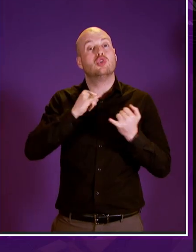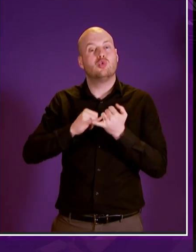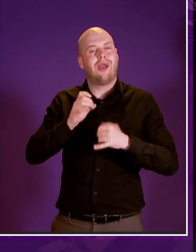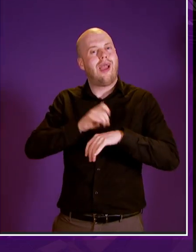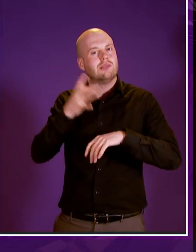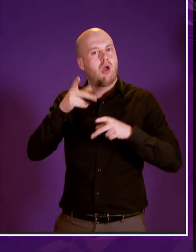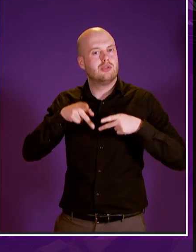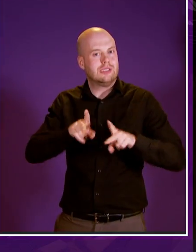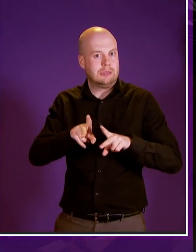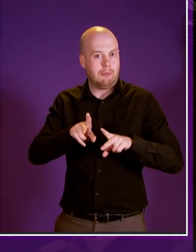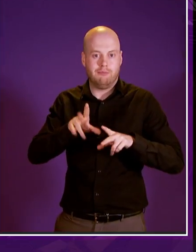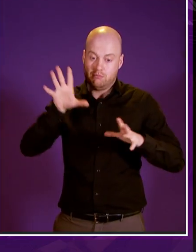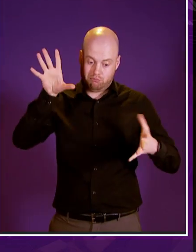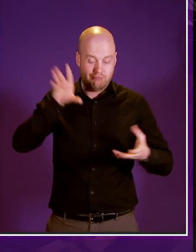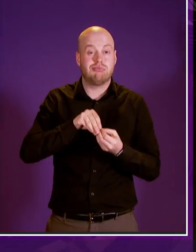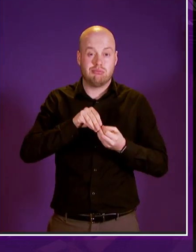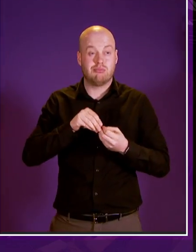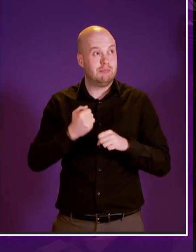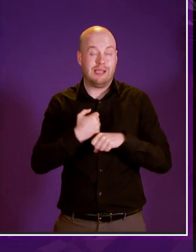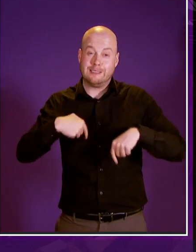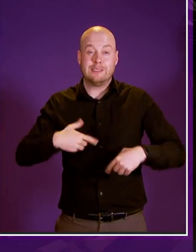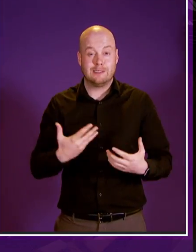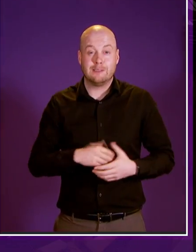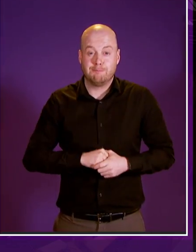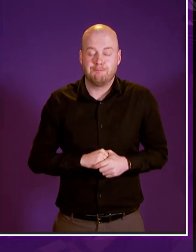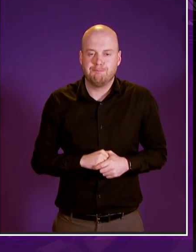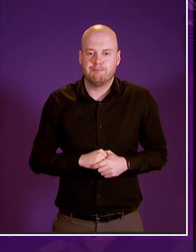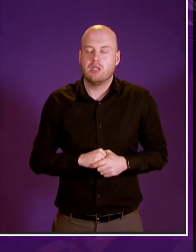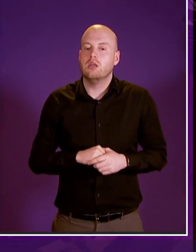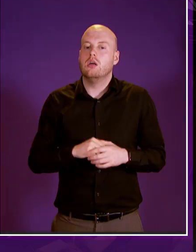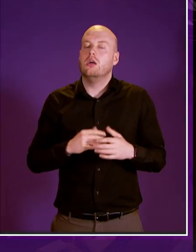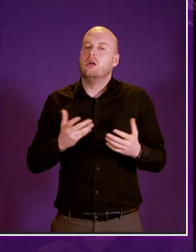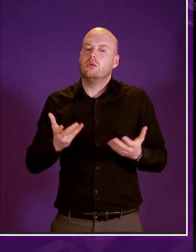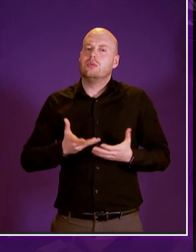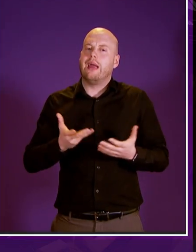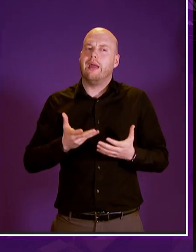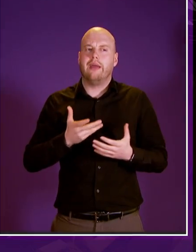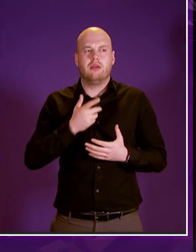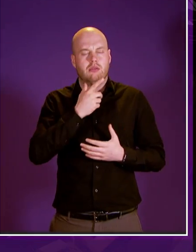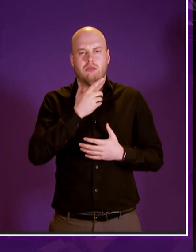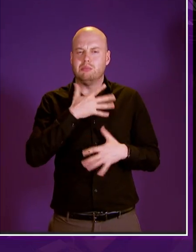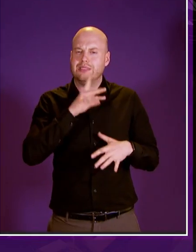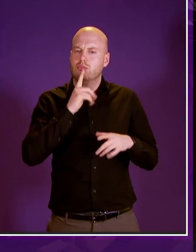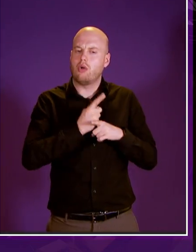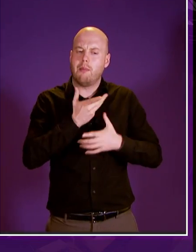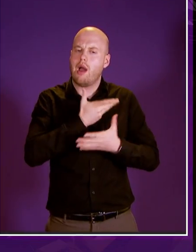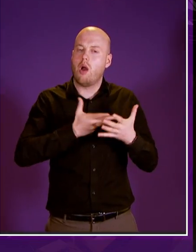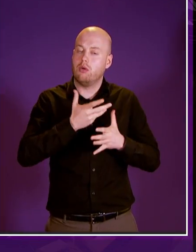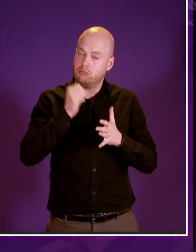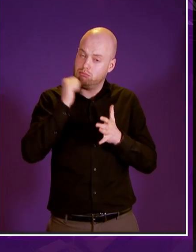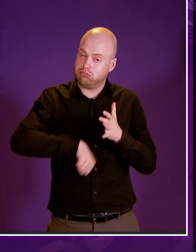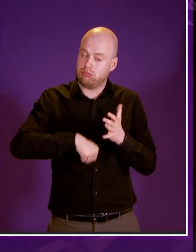miss johnson earlier on but during the debate alex cold hamilton mentioned brutal application of the rules